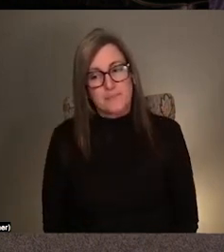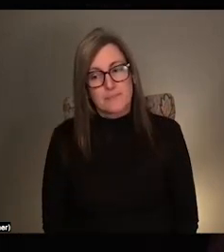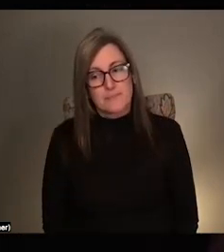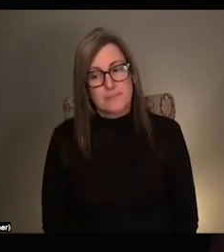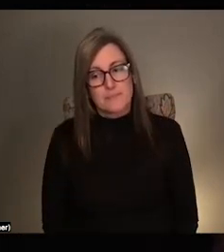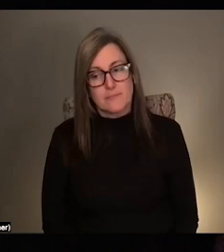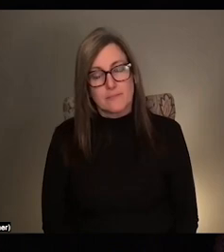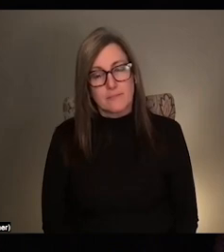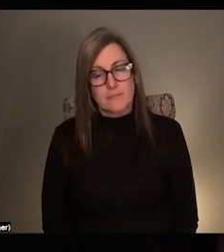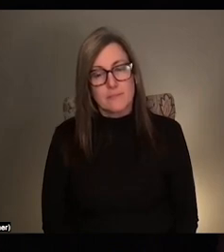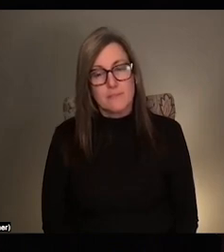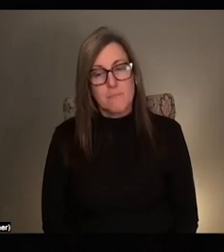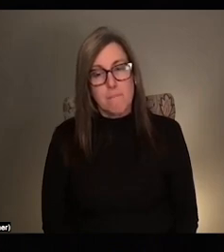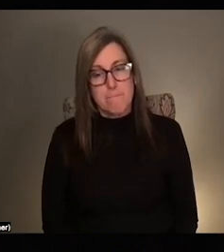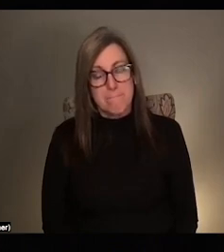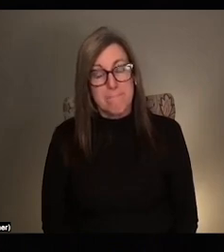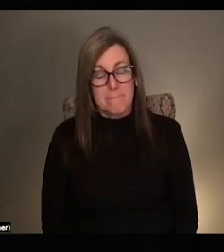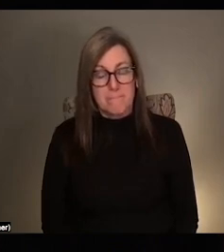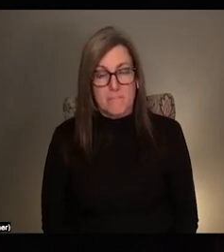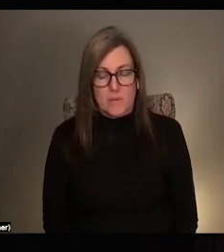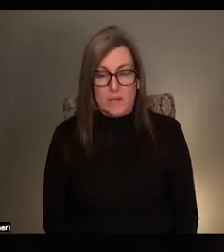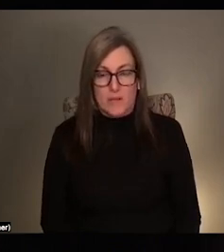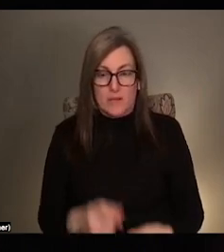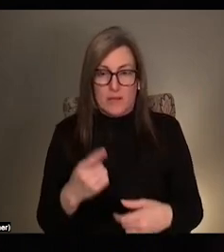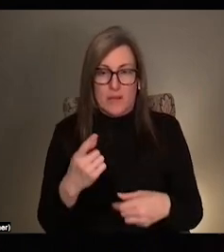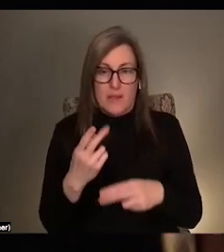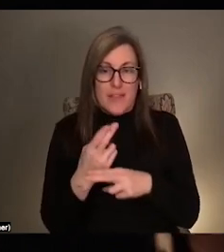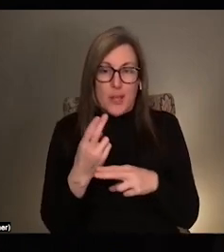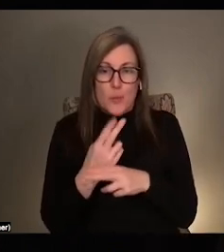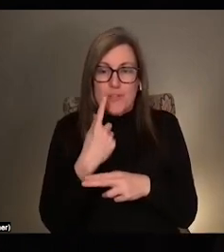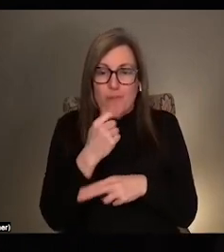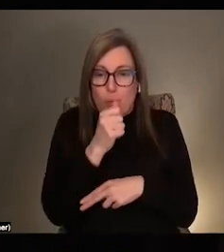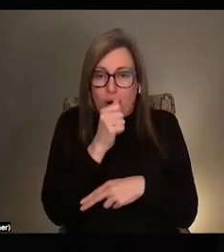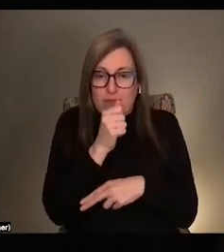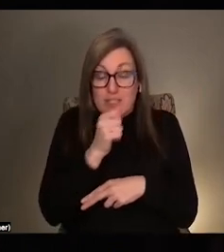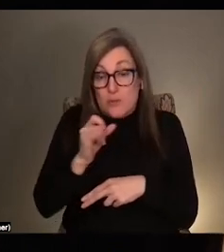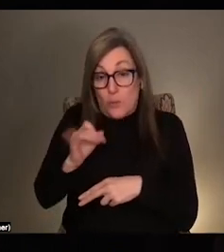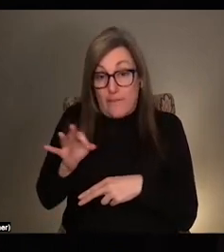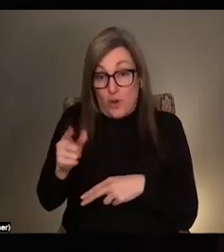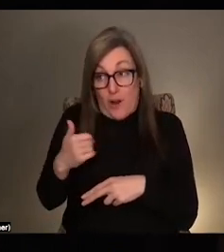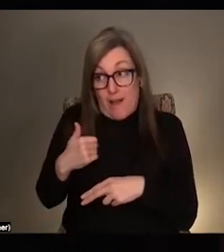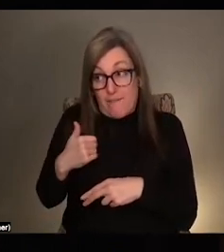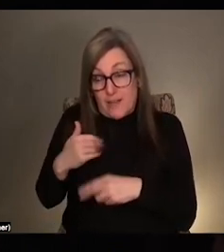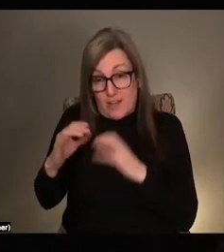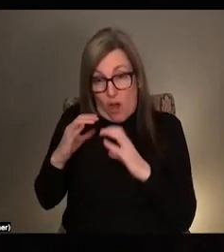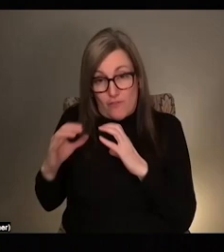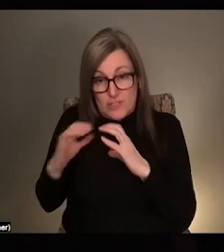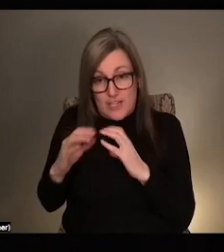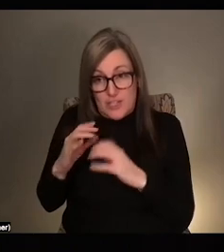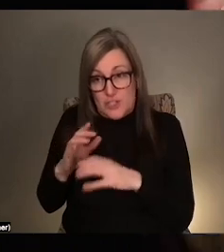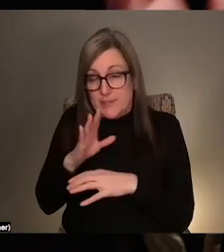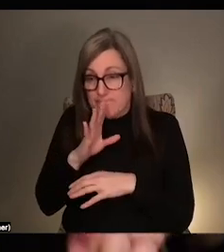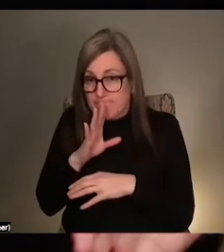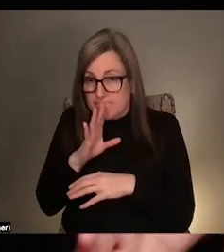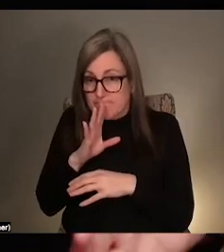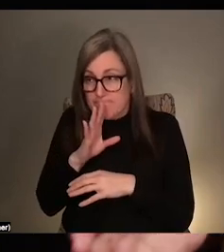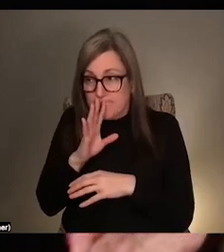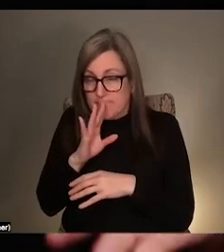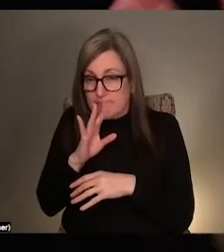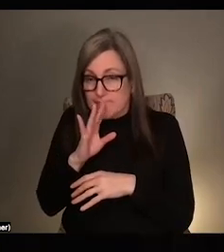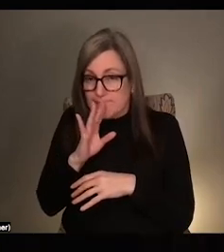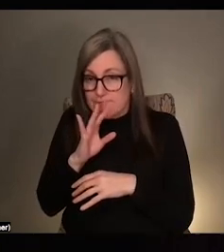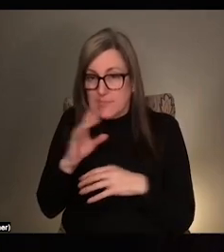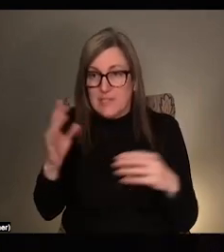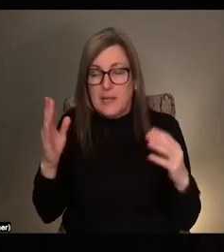sculpturally in this way to, to create like privacy. So that if you're having these like intimate conversations in a therapist's office, people walking through the hallway